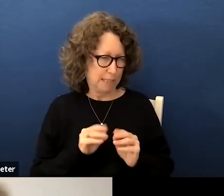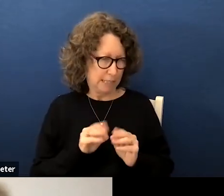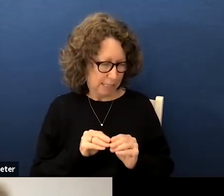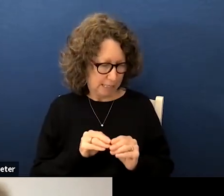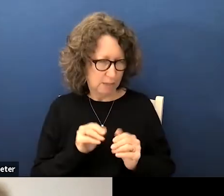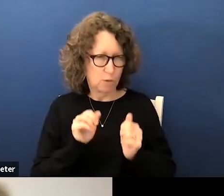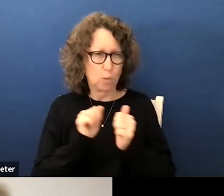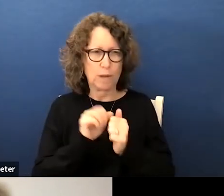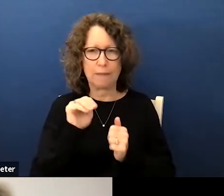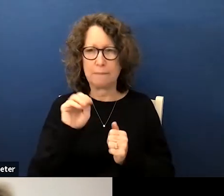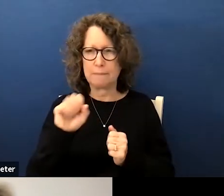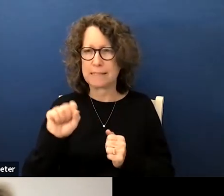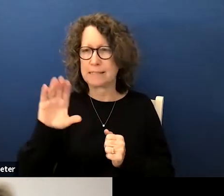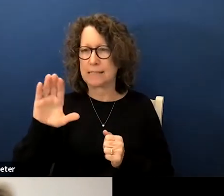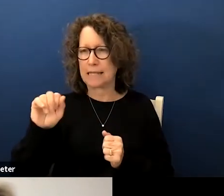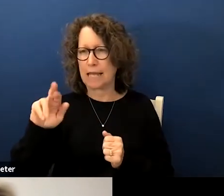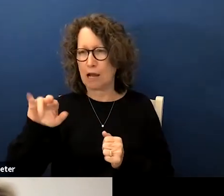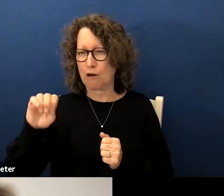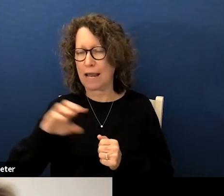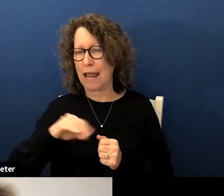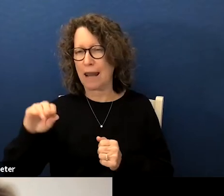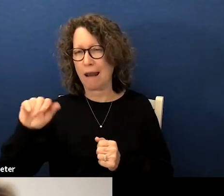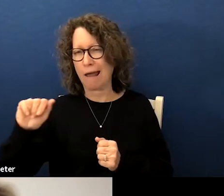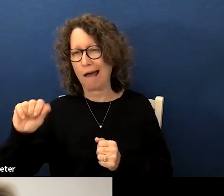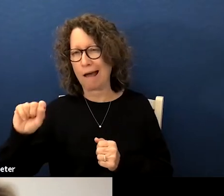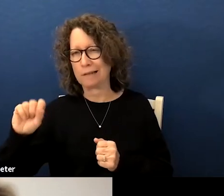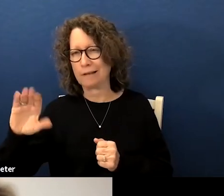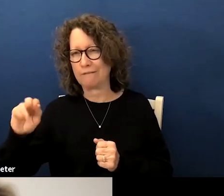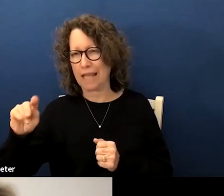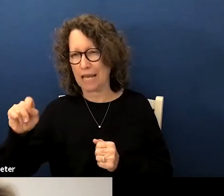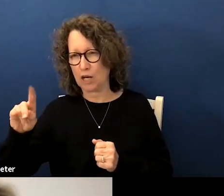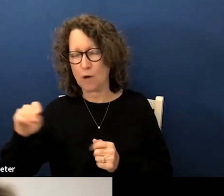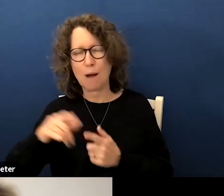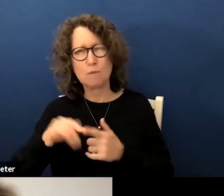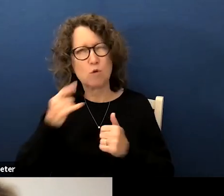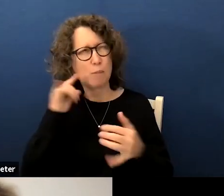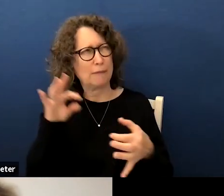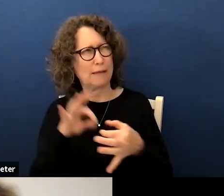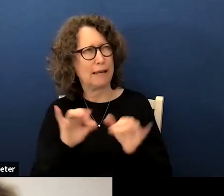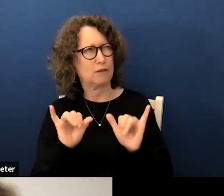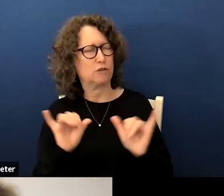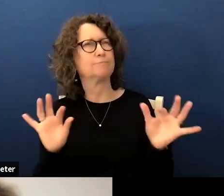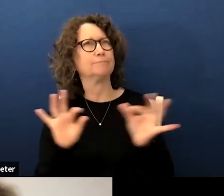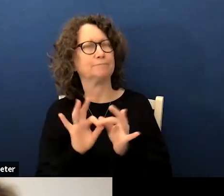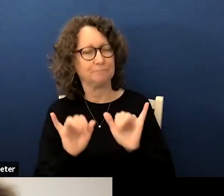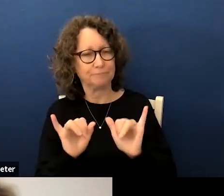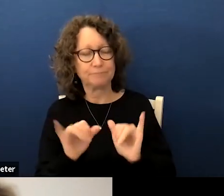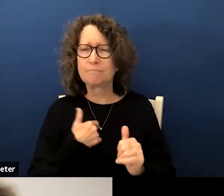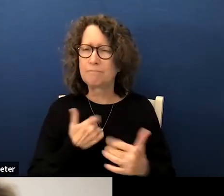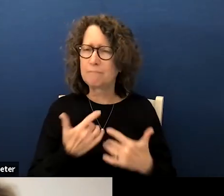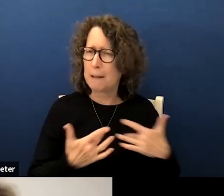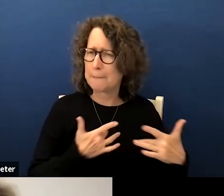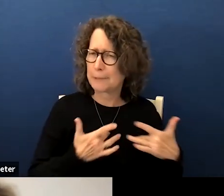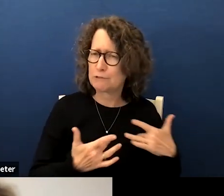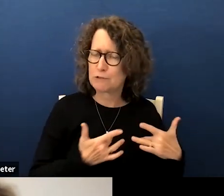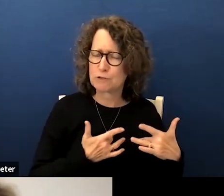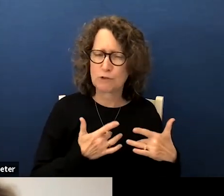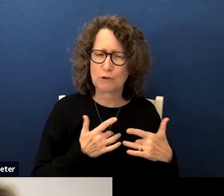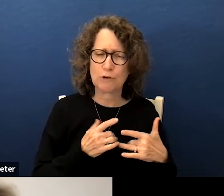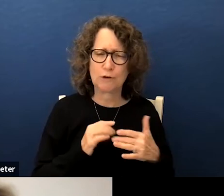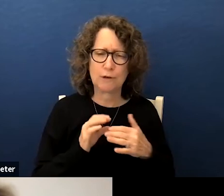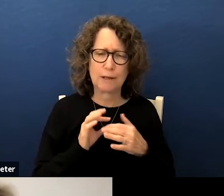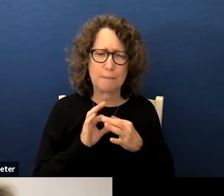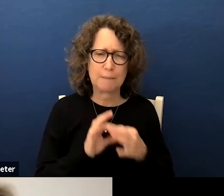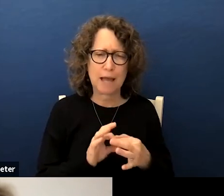with uh miss carrie and miss acevedo right right okay i was trying to make the connection there i am concerned about